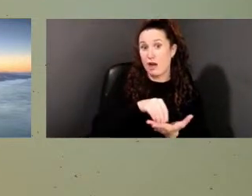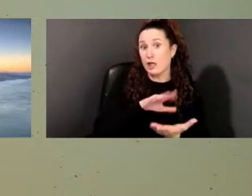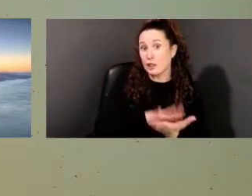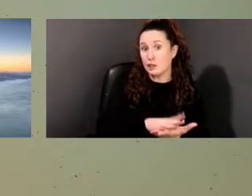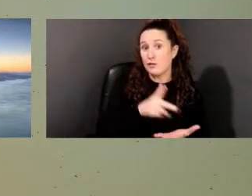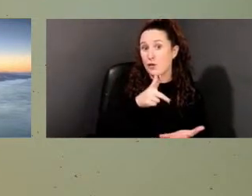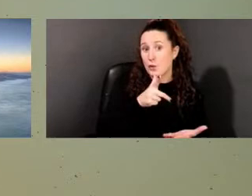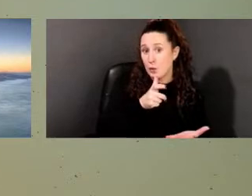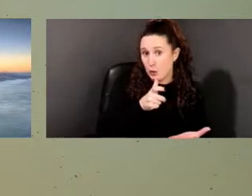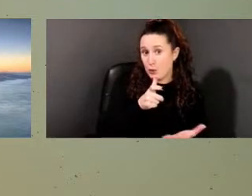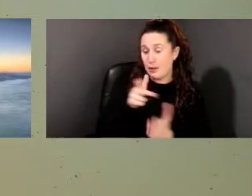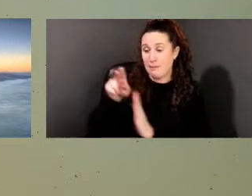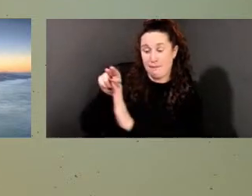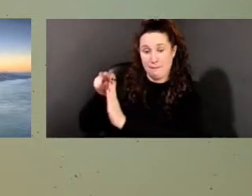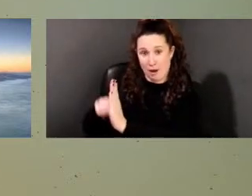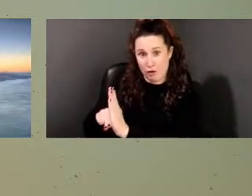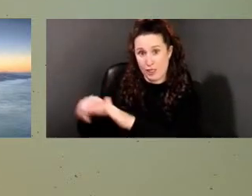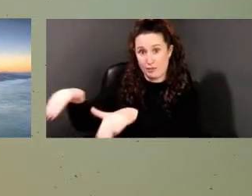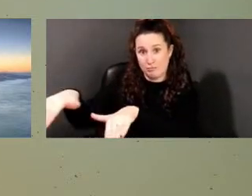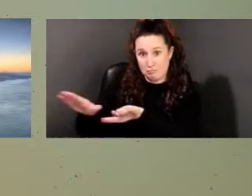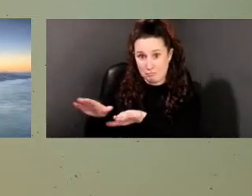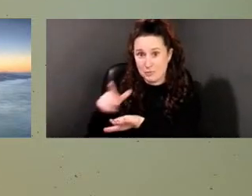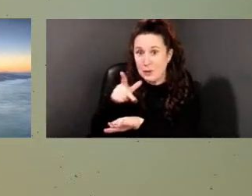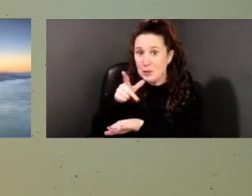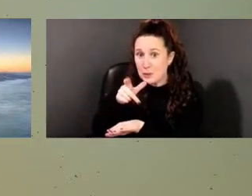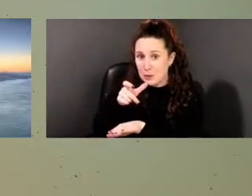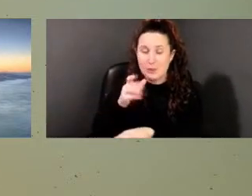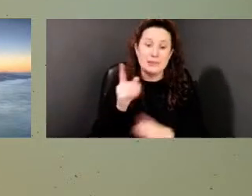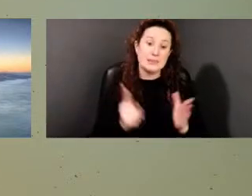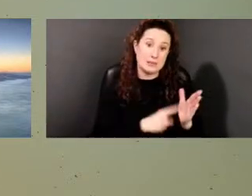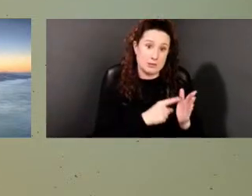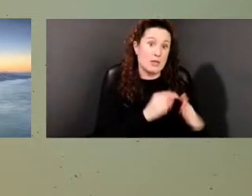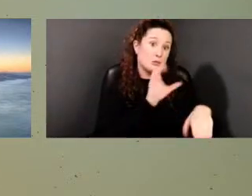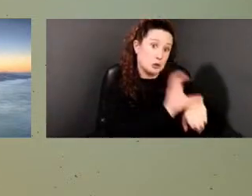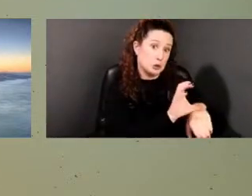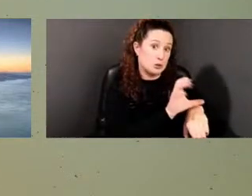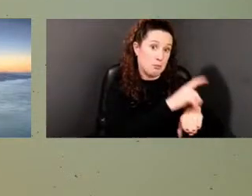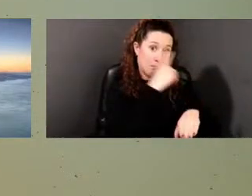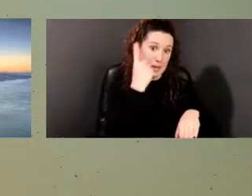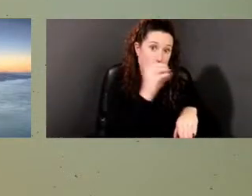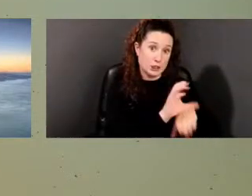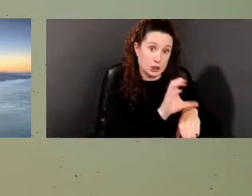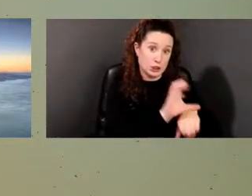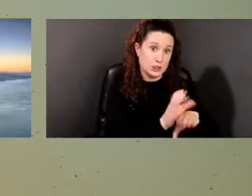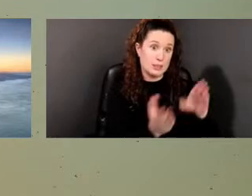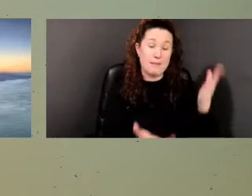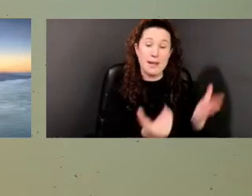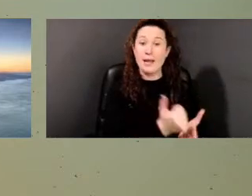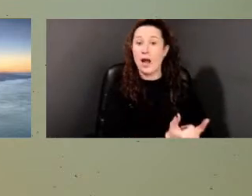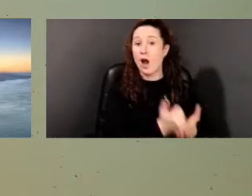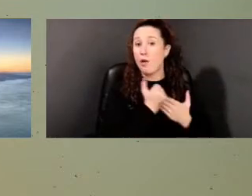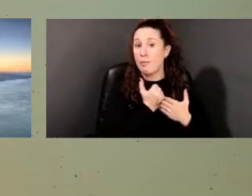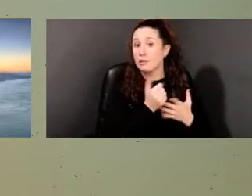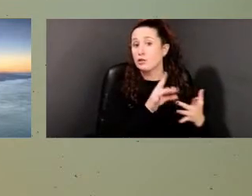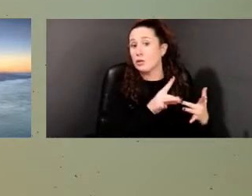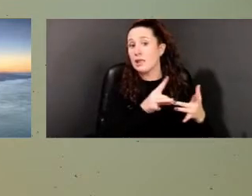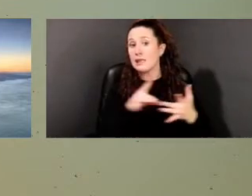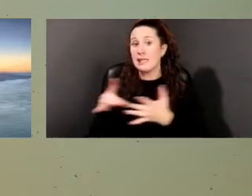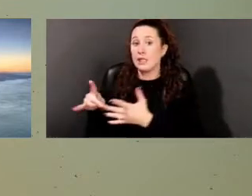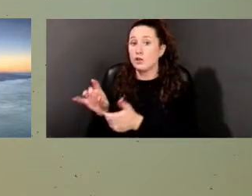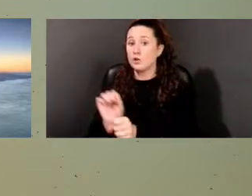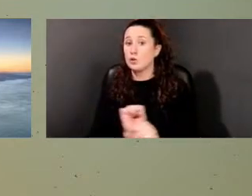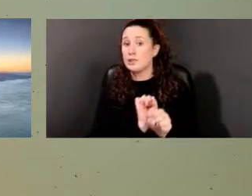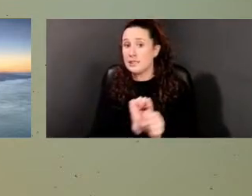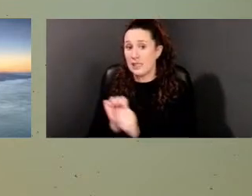there and some of them may even be able to lead to the slaves as well as the free men.